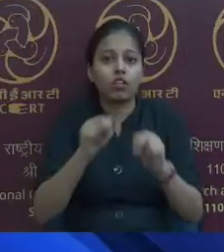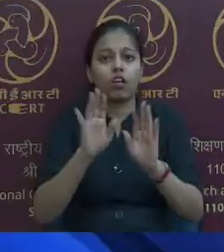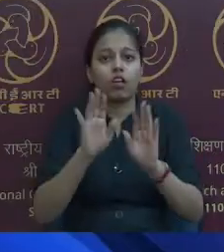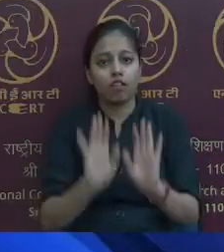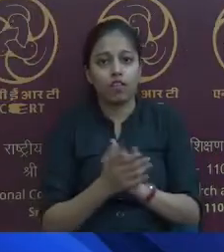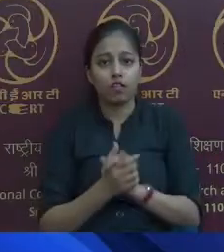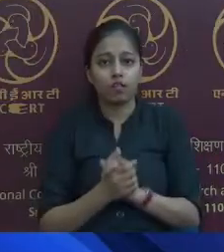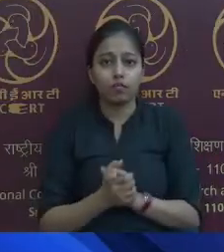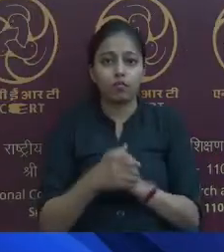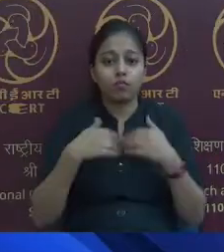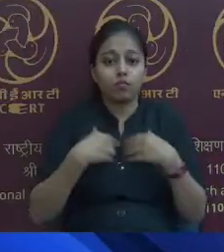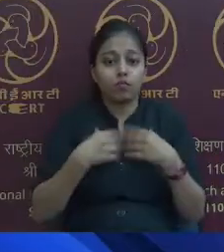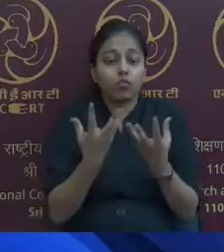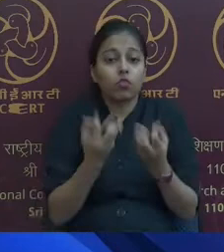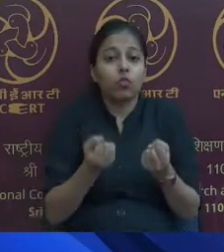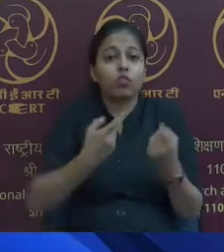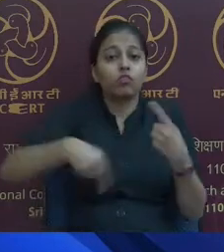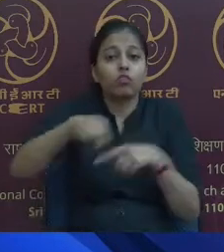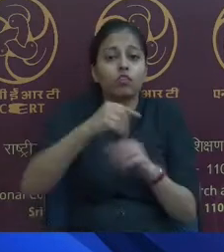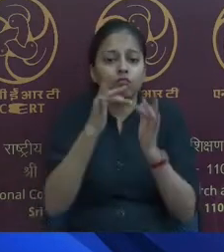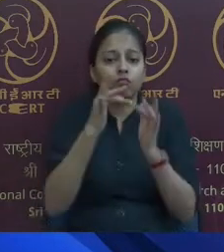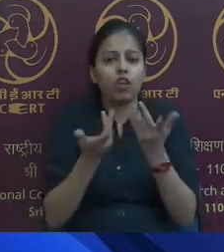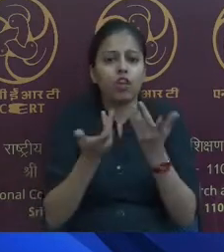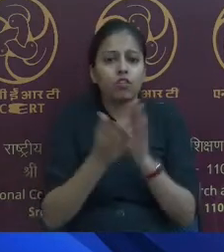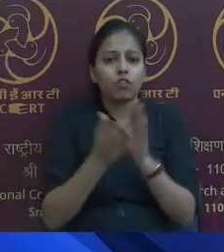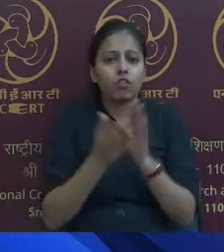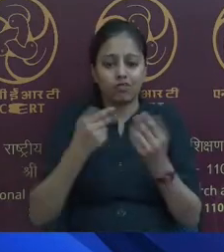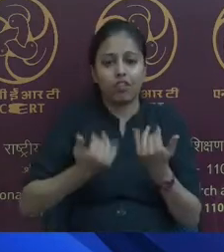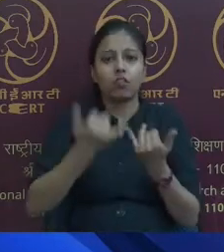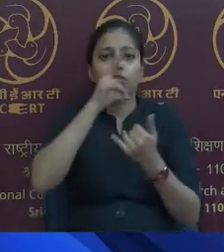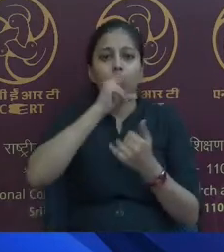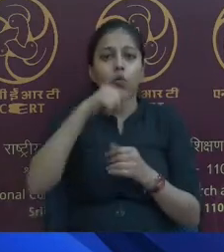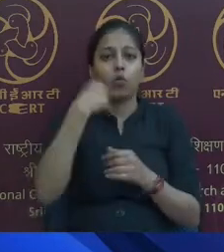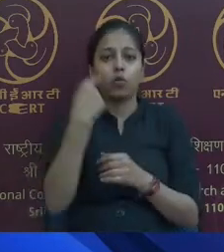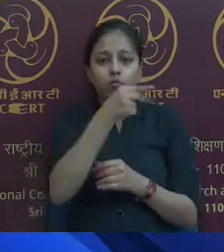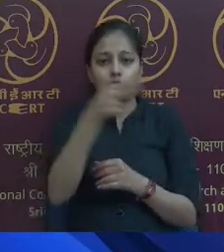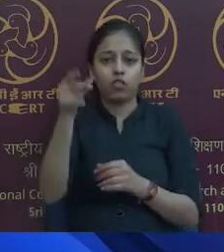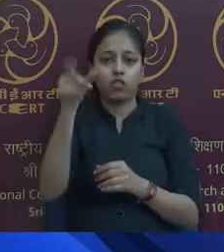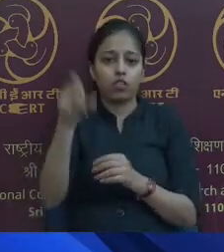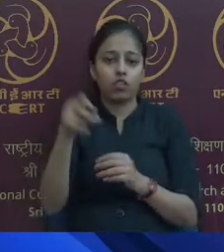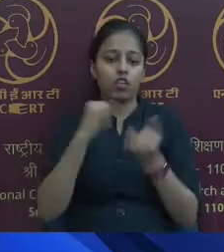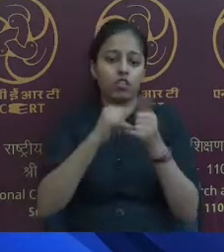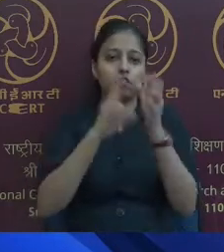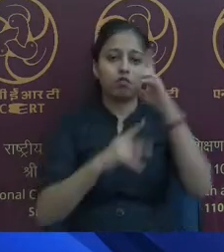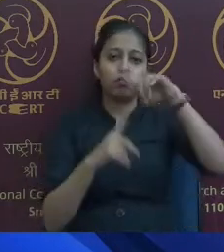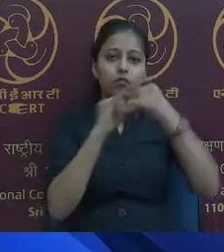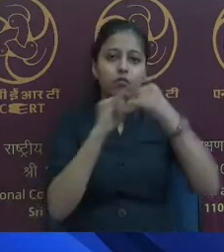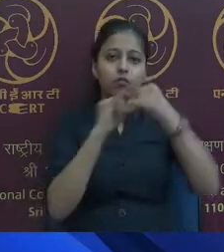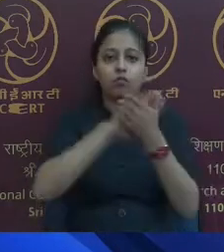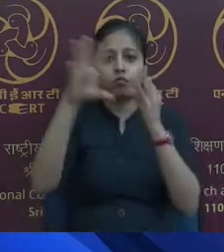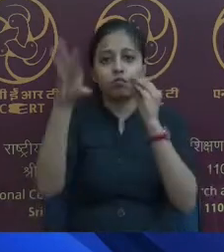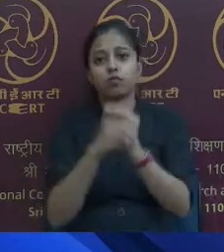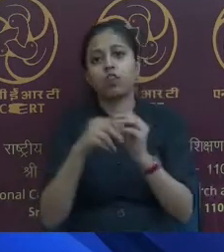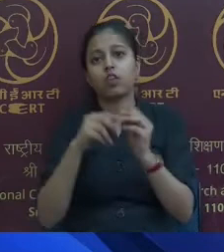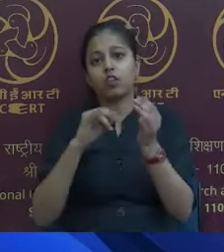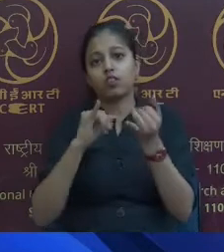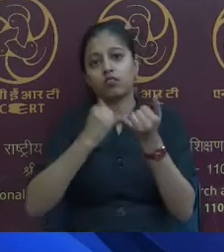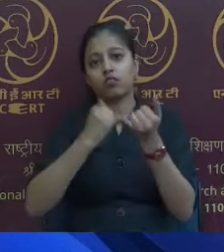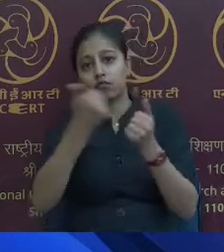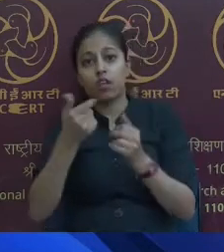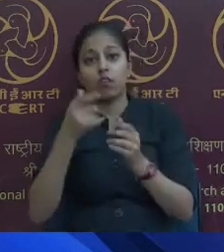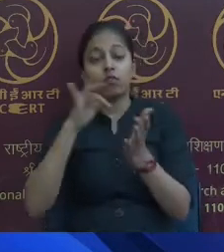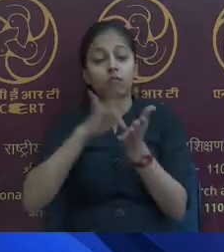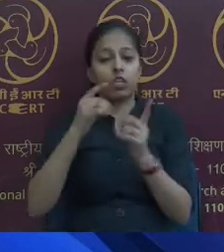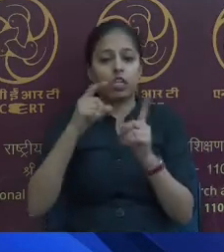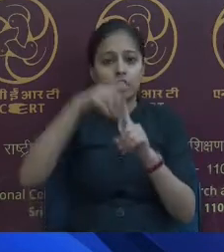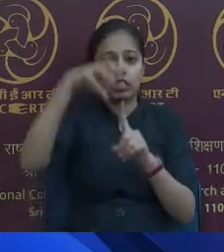We commence the event with the speech by Shri Santosh Yadav, Additional Secretary, Department of